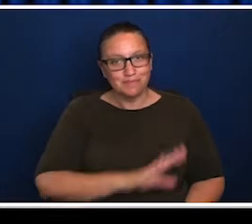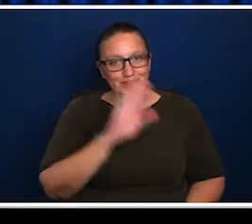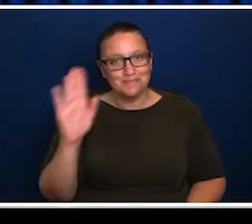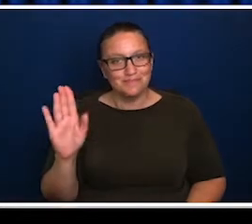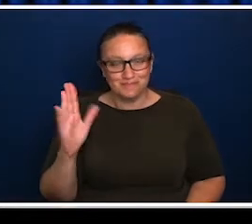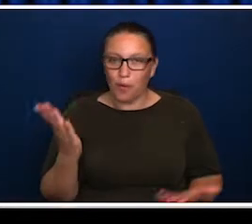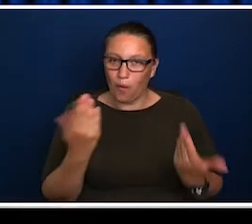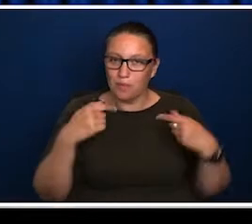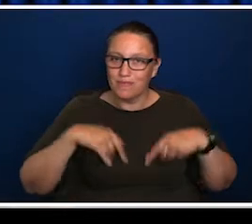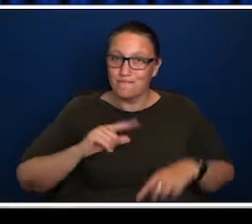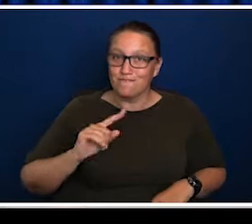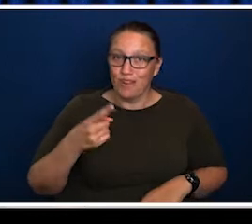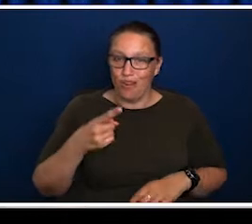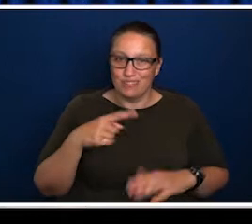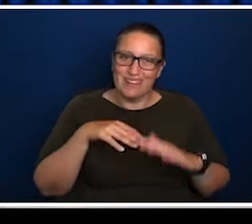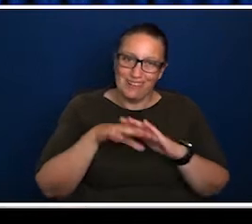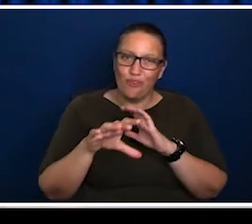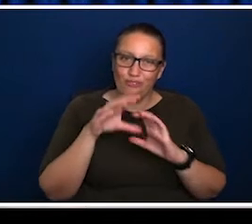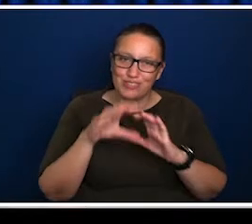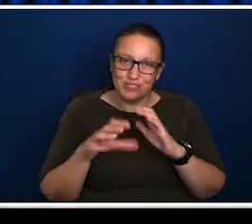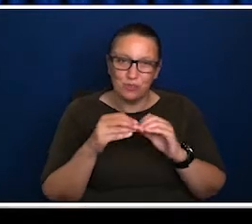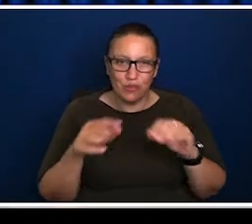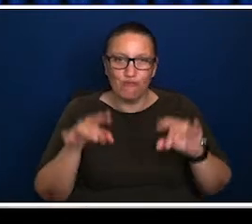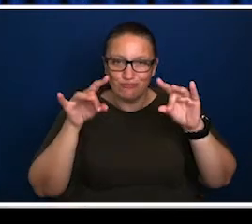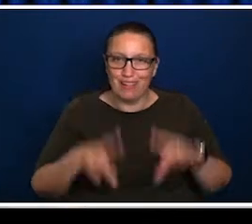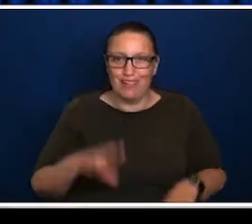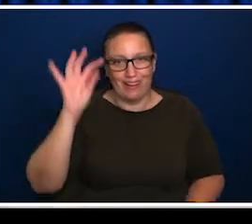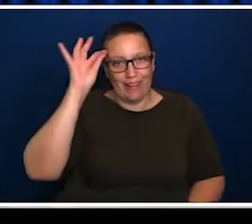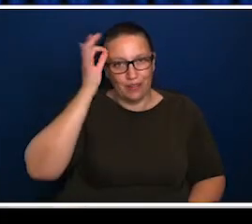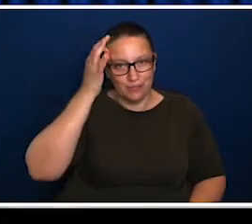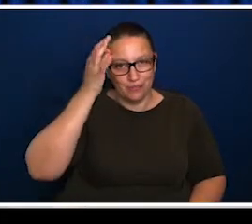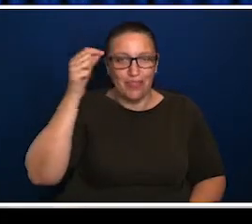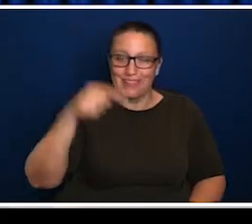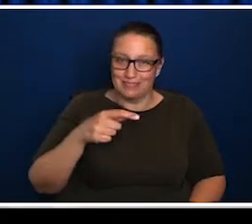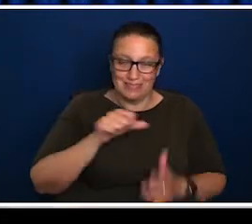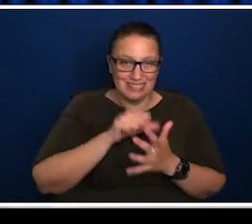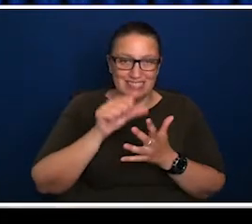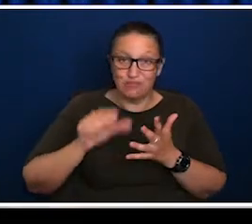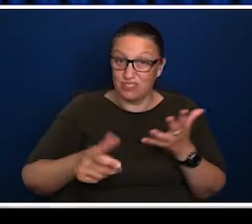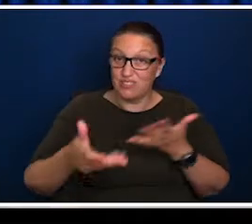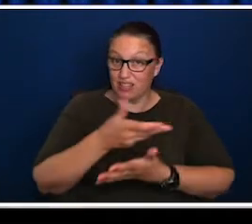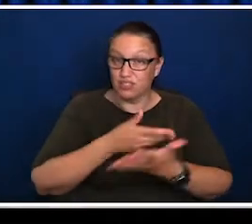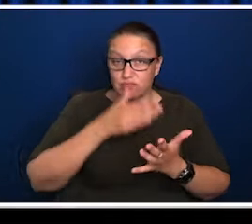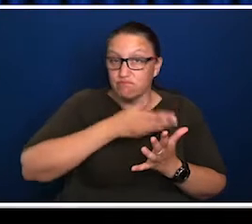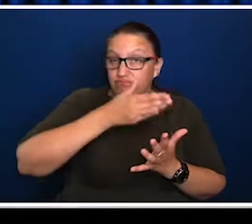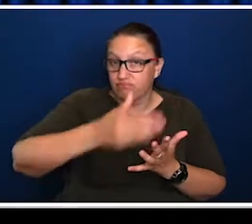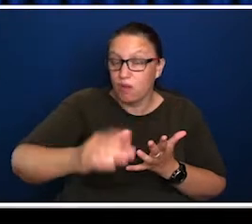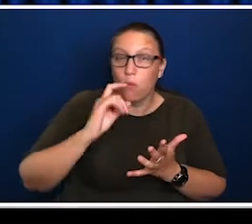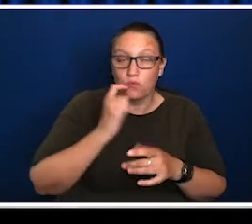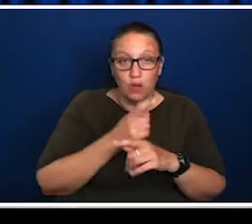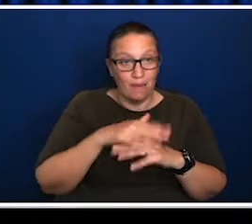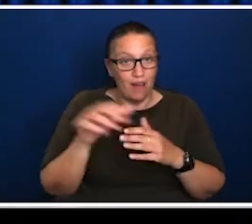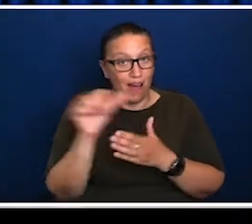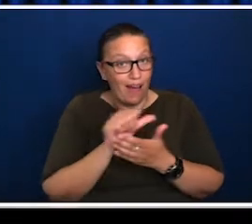Hello and welcome to this first In Conversation with the Australia Council, a discussion series where we talk about how